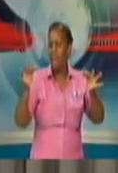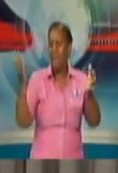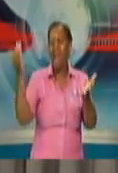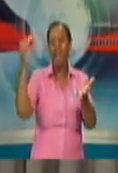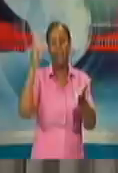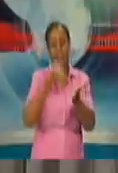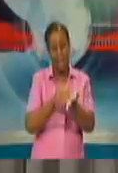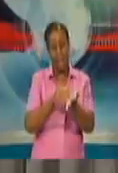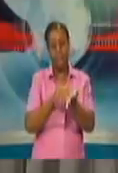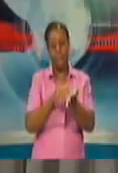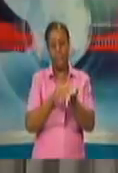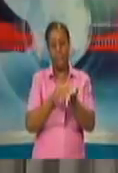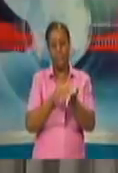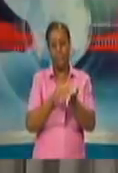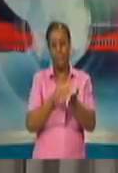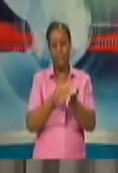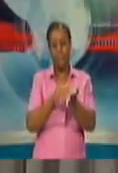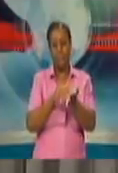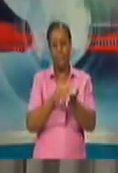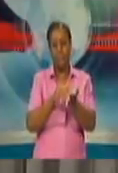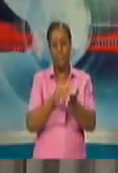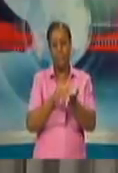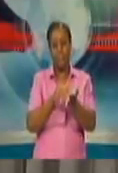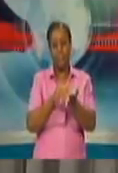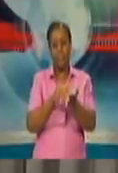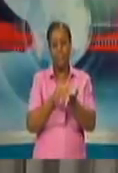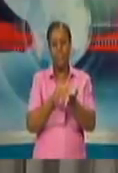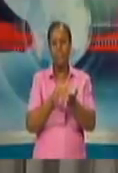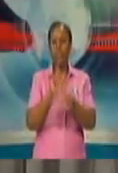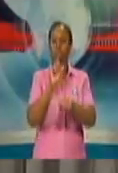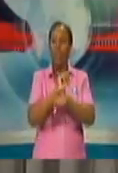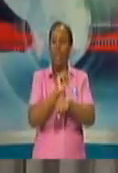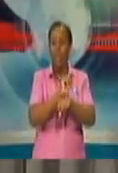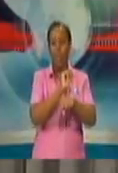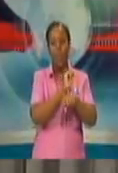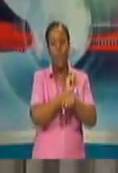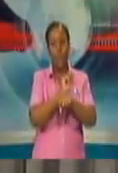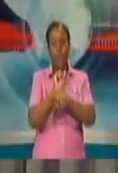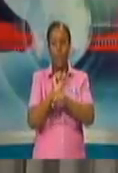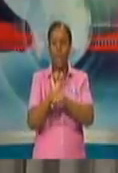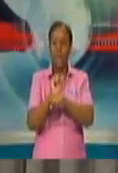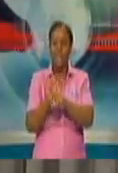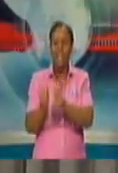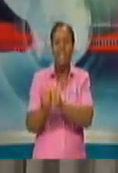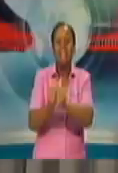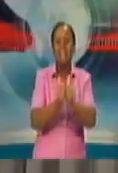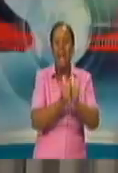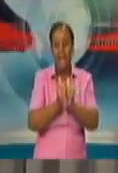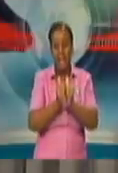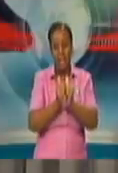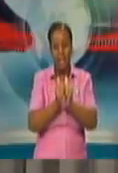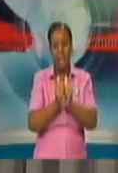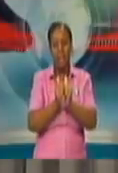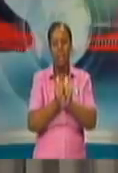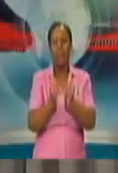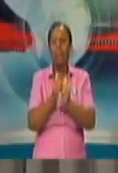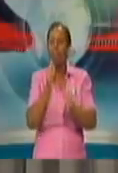standpoint, that we've had a very collaborative approach with the private sector throughout the last two months,